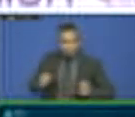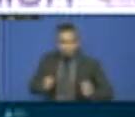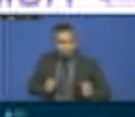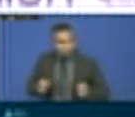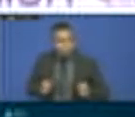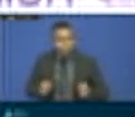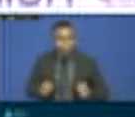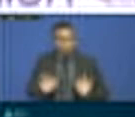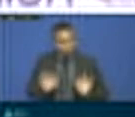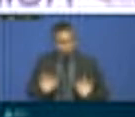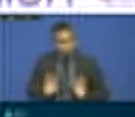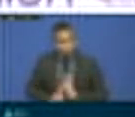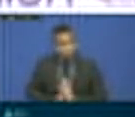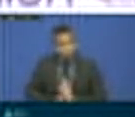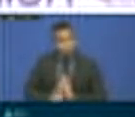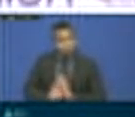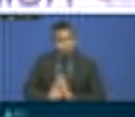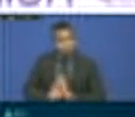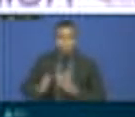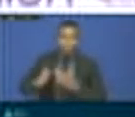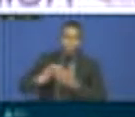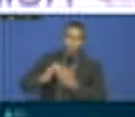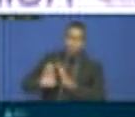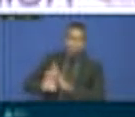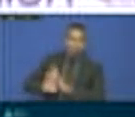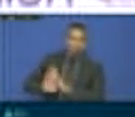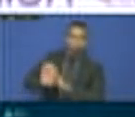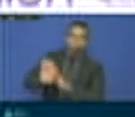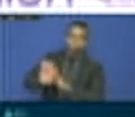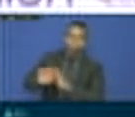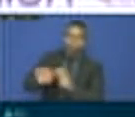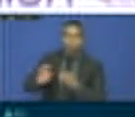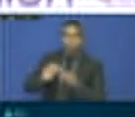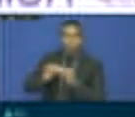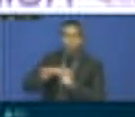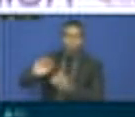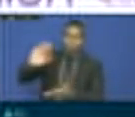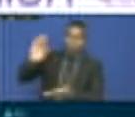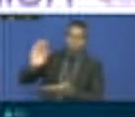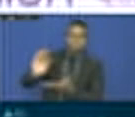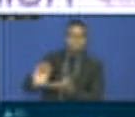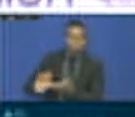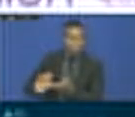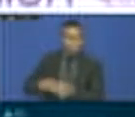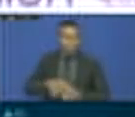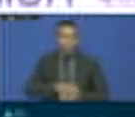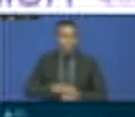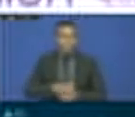at the local level, together with local governments, of course. Let me now change track a little bit and take it to the